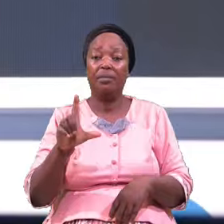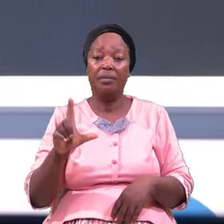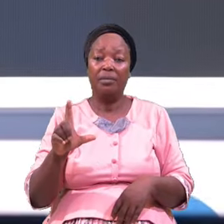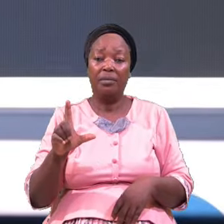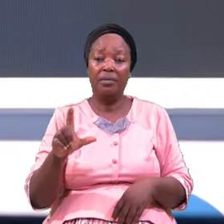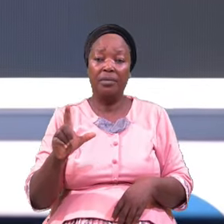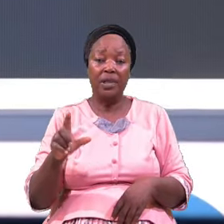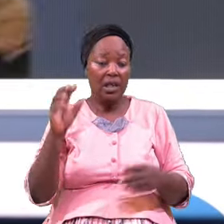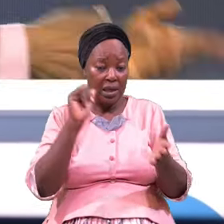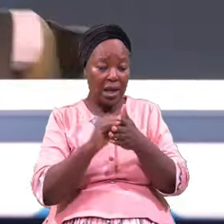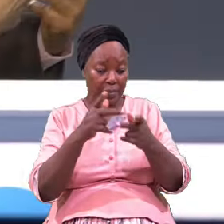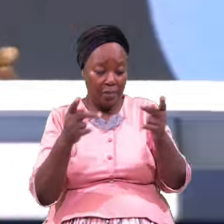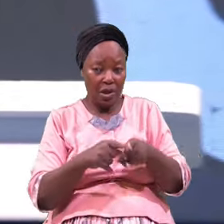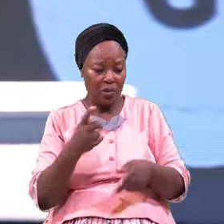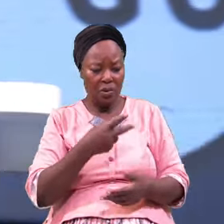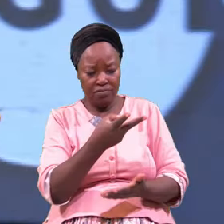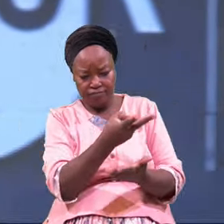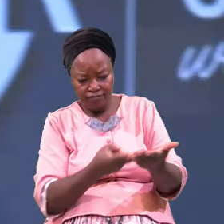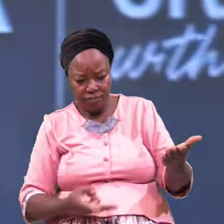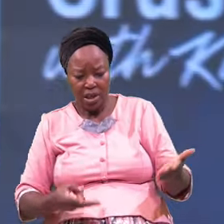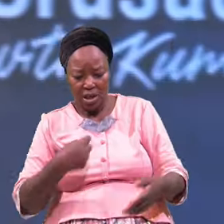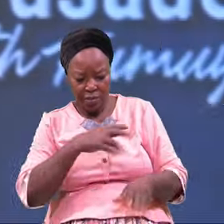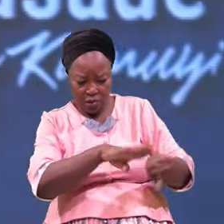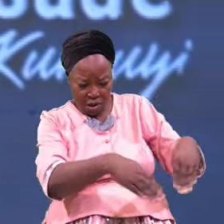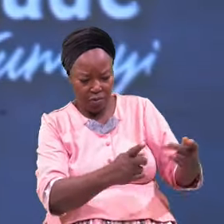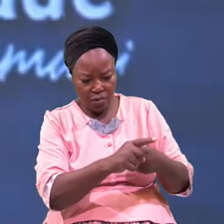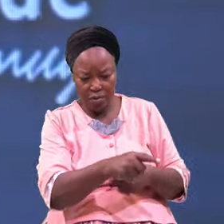Place Where You Lie I Will Give It Unt You